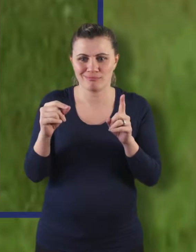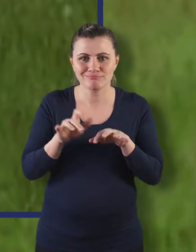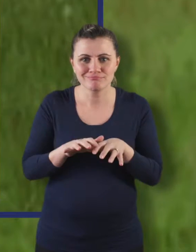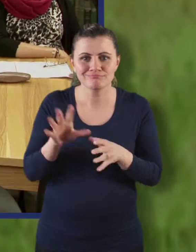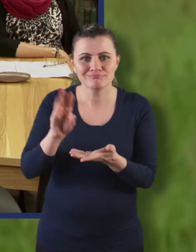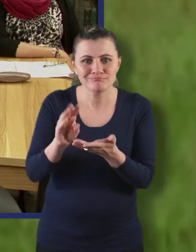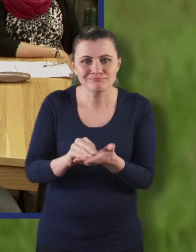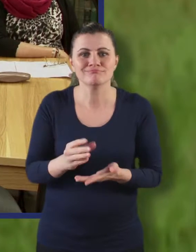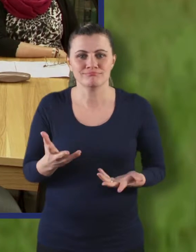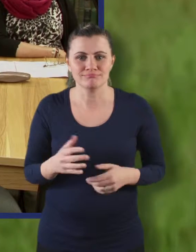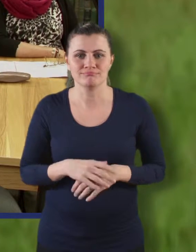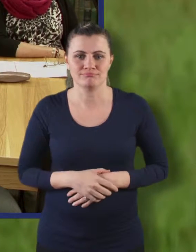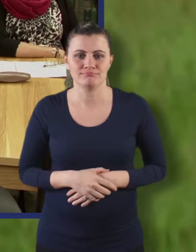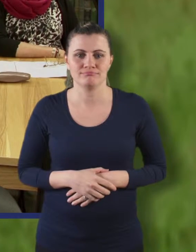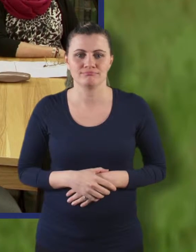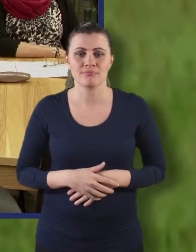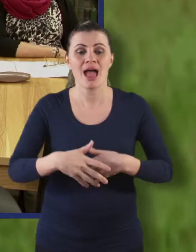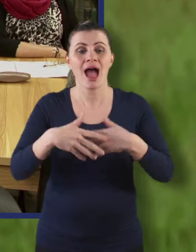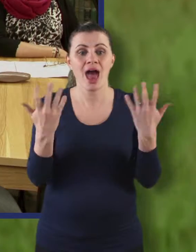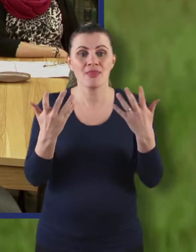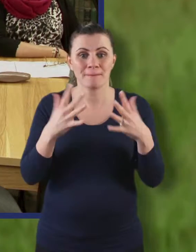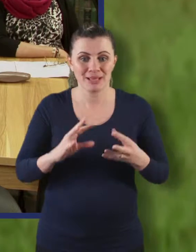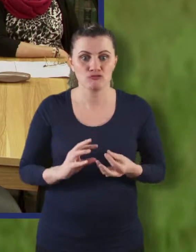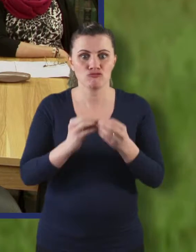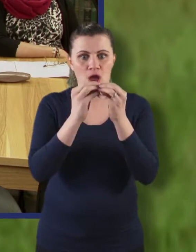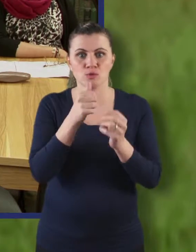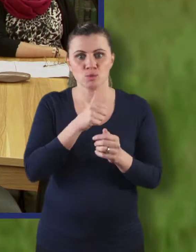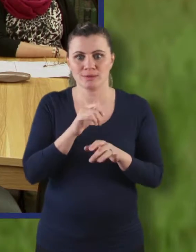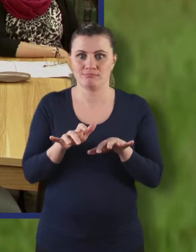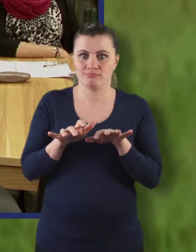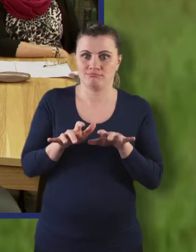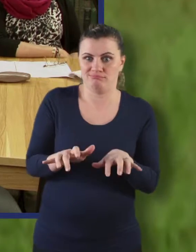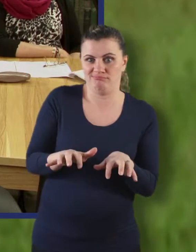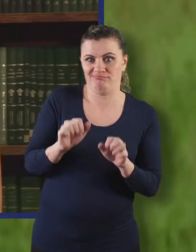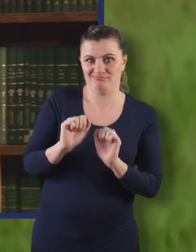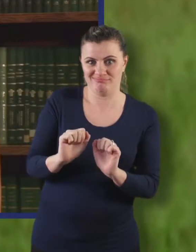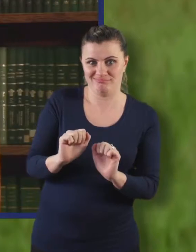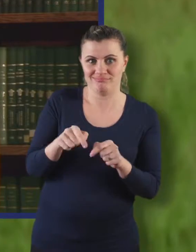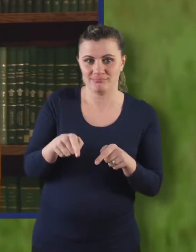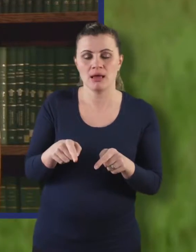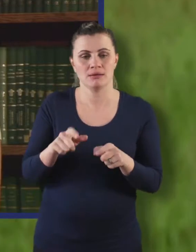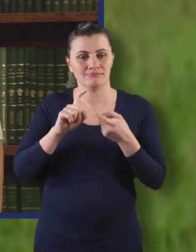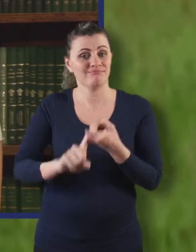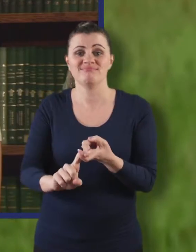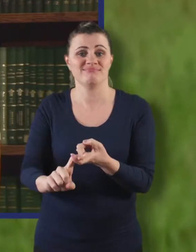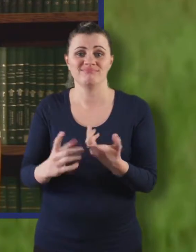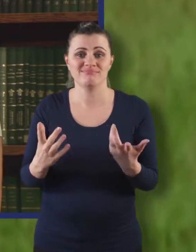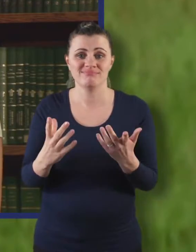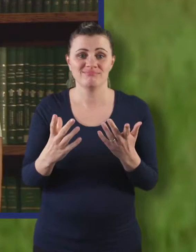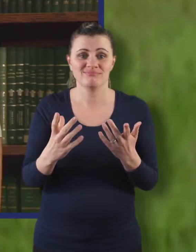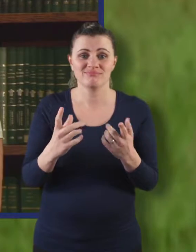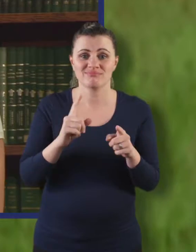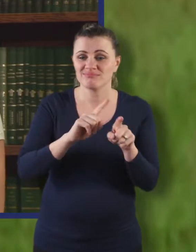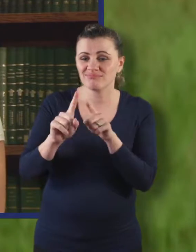So anything that was originally created in a digital format and stays that way. Digital records include your text files and any